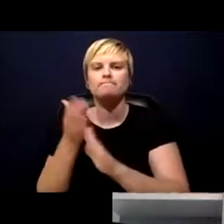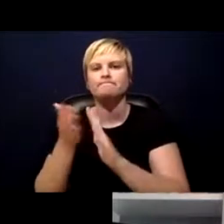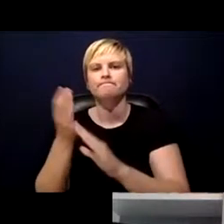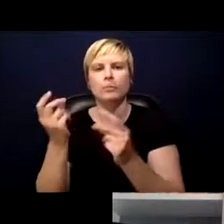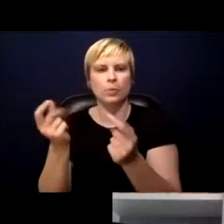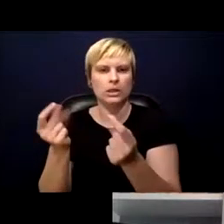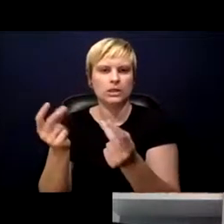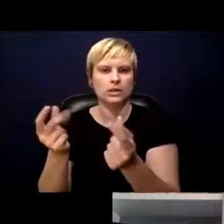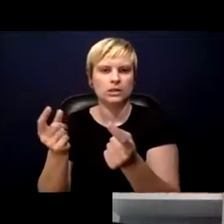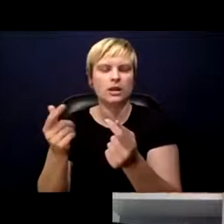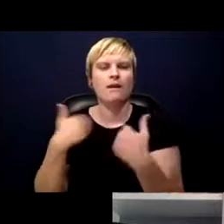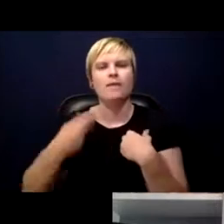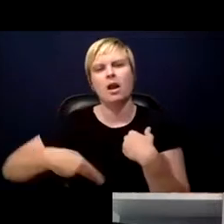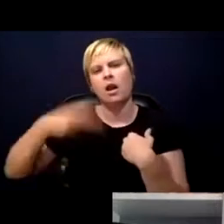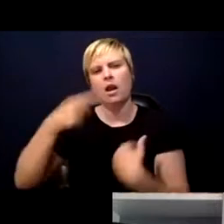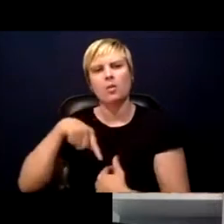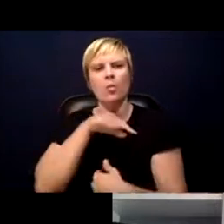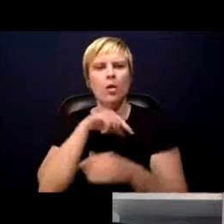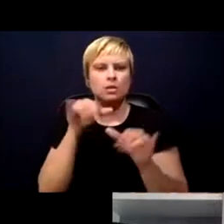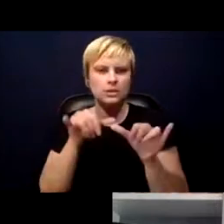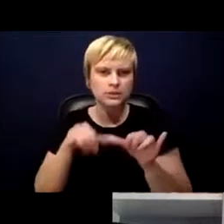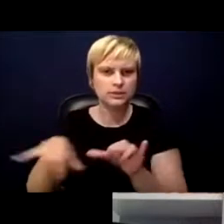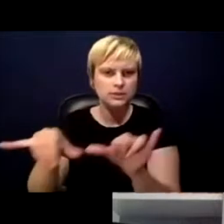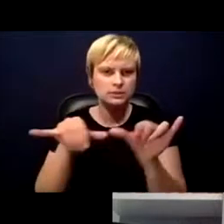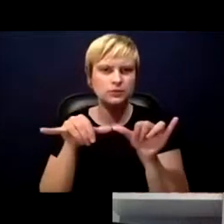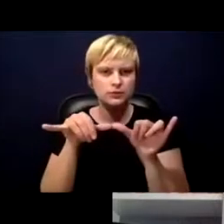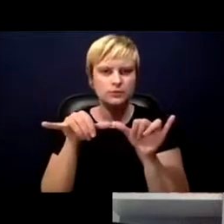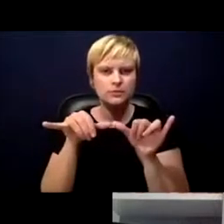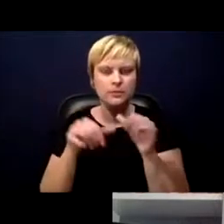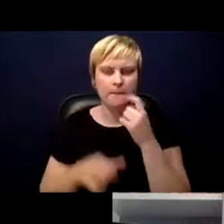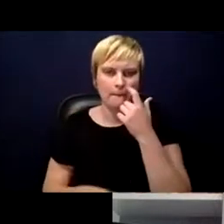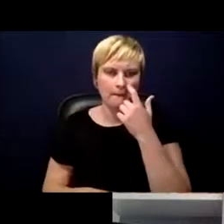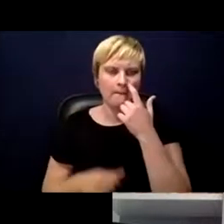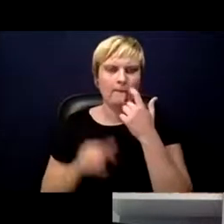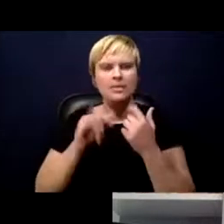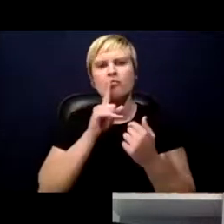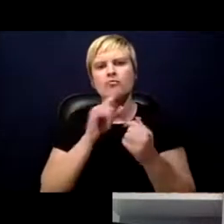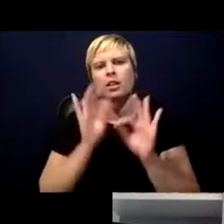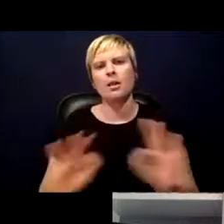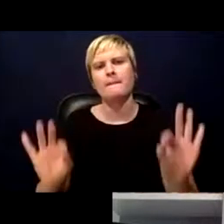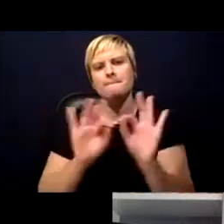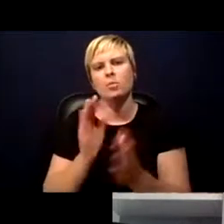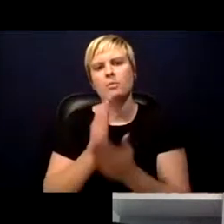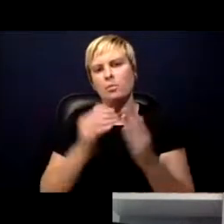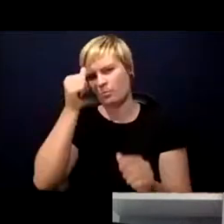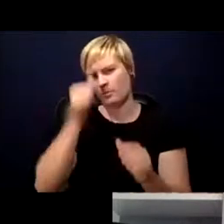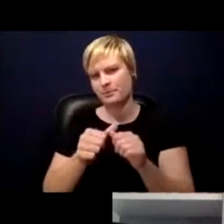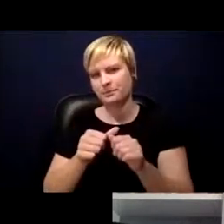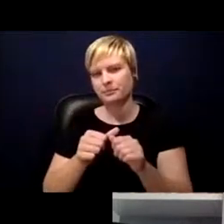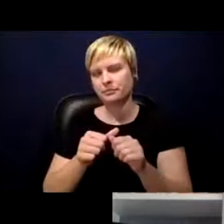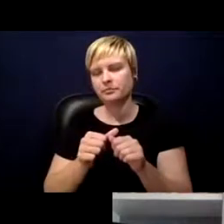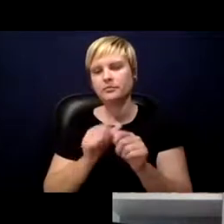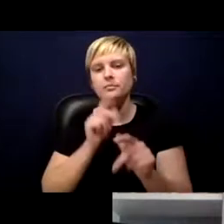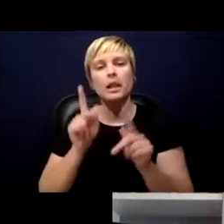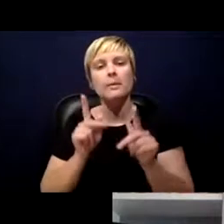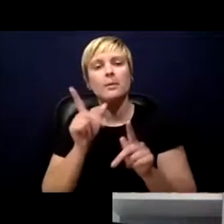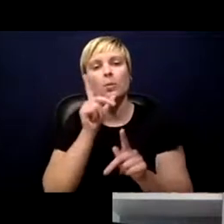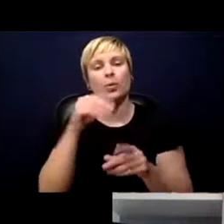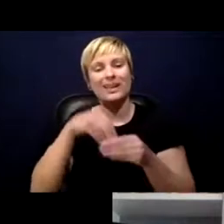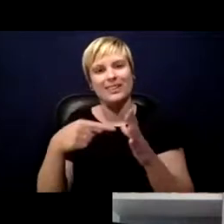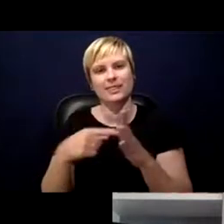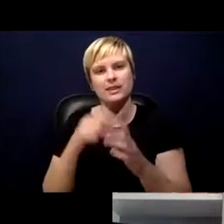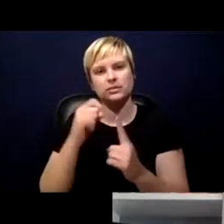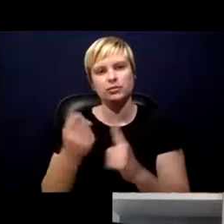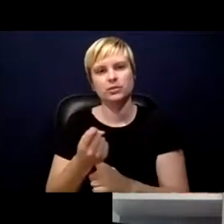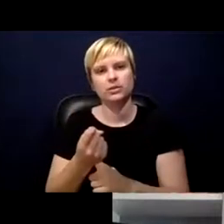quality standards. I think that that's a really important aspect to remember is that people who are in this situation are